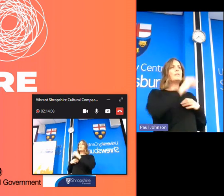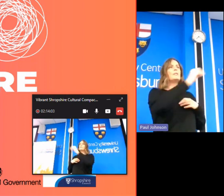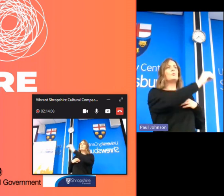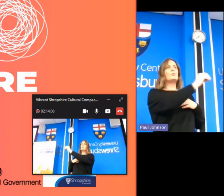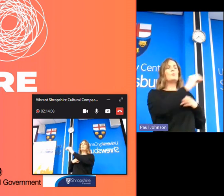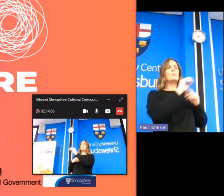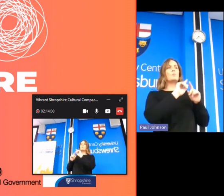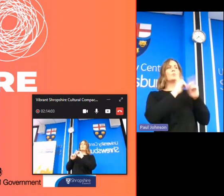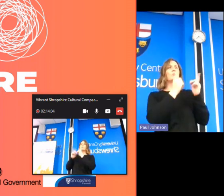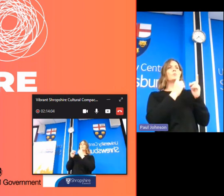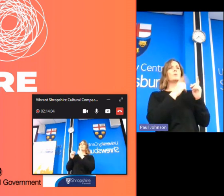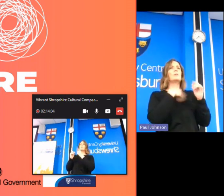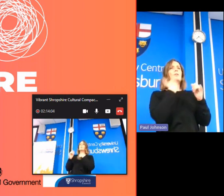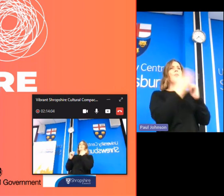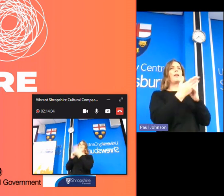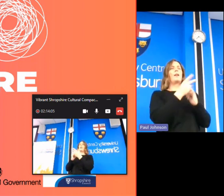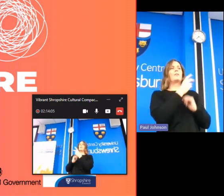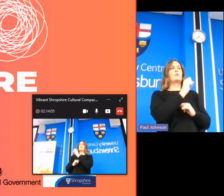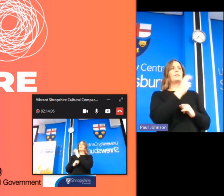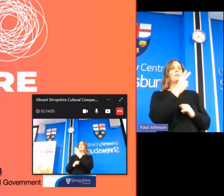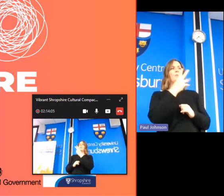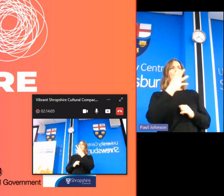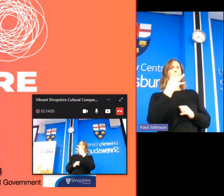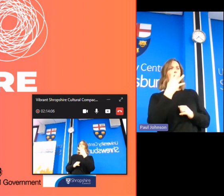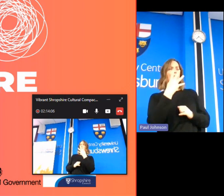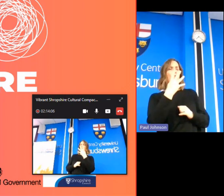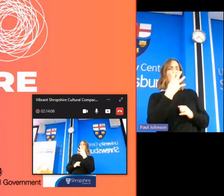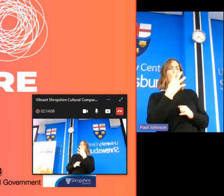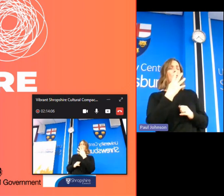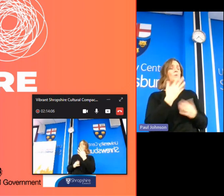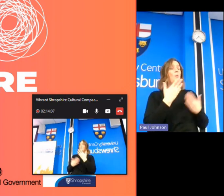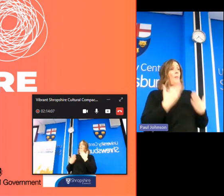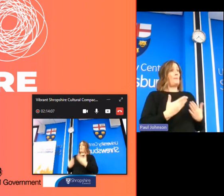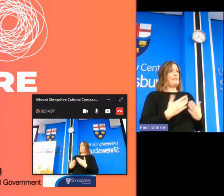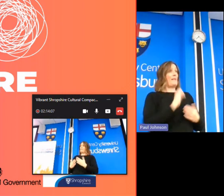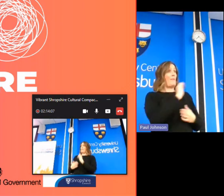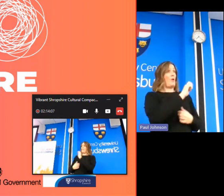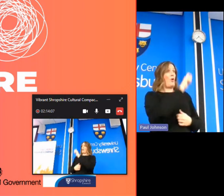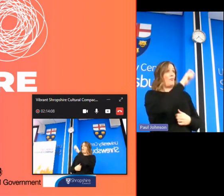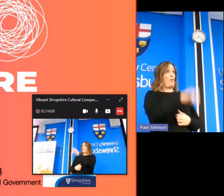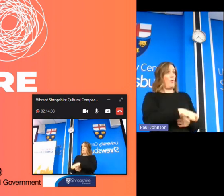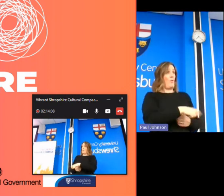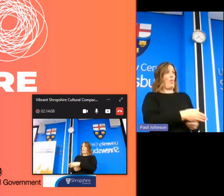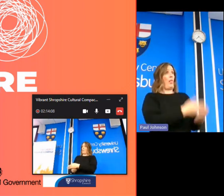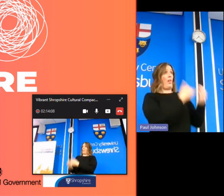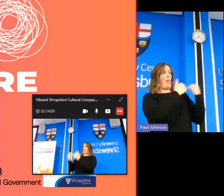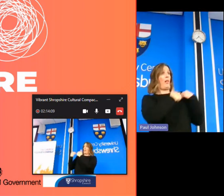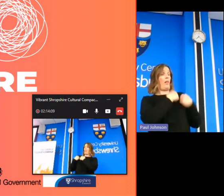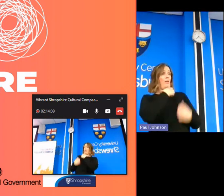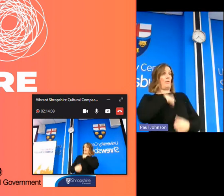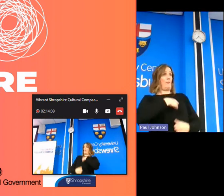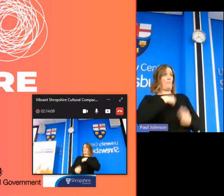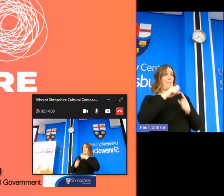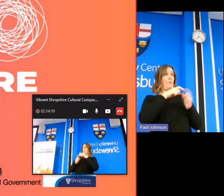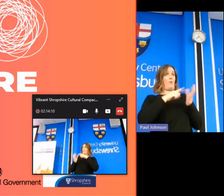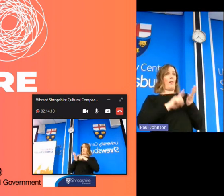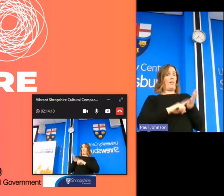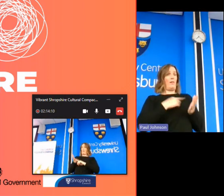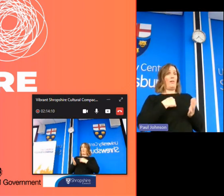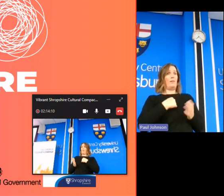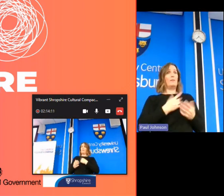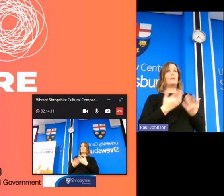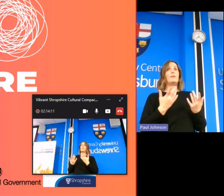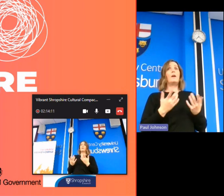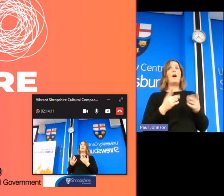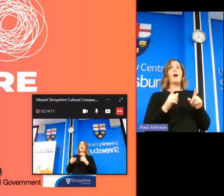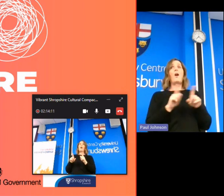until the end of 2024 and in the meantime her role is being taken on by myself and in some way this is a